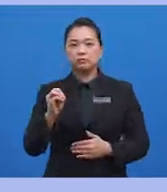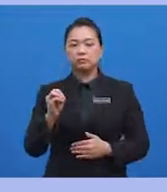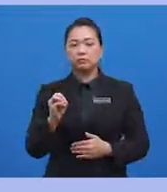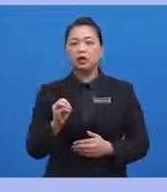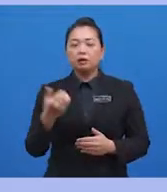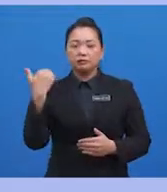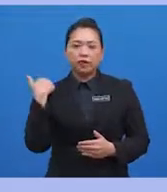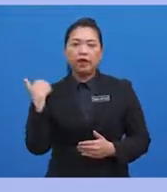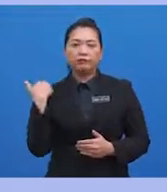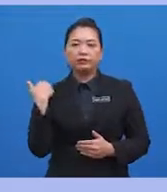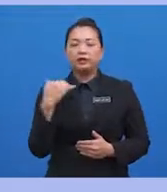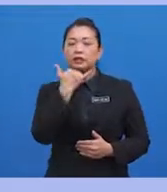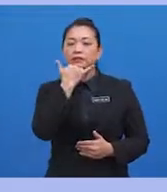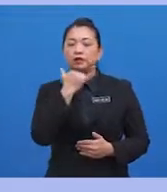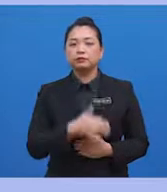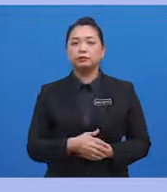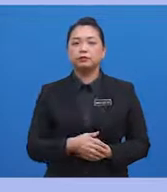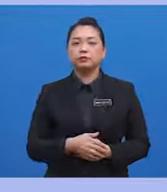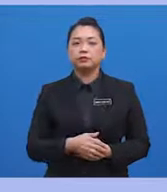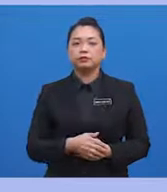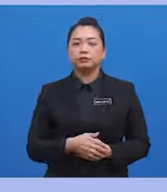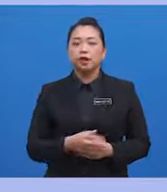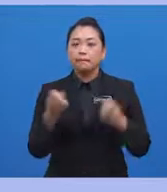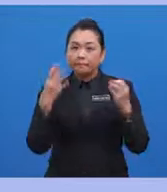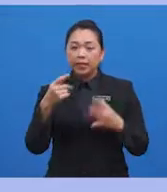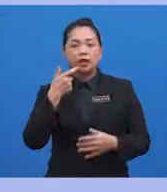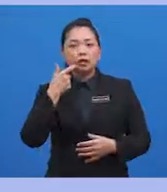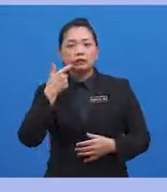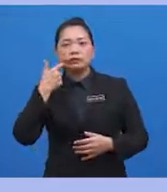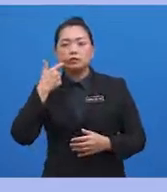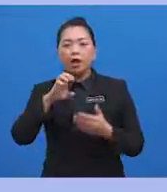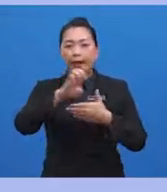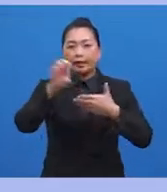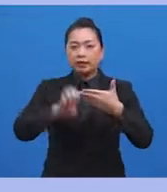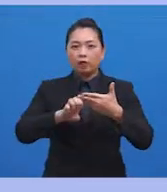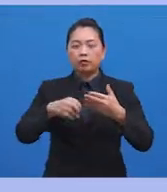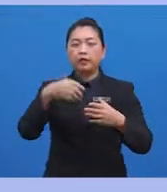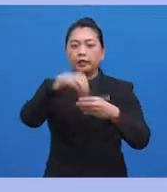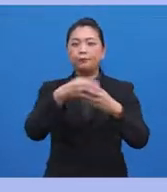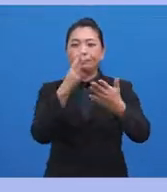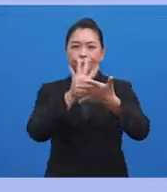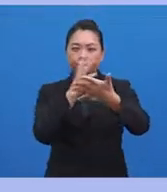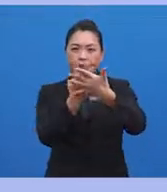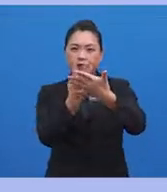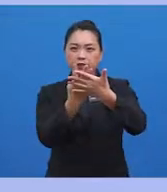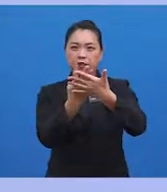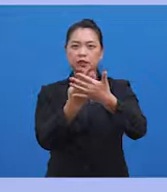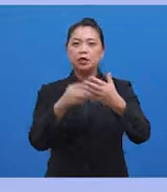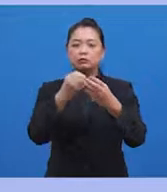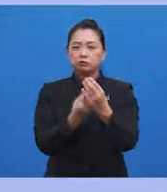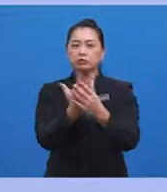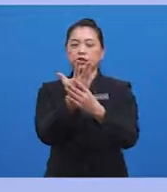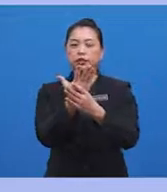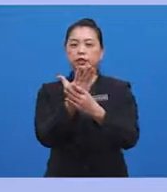have a criminal conviction. As a result, many addicts that end up in prison will find themselves turning into career